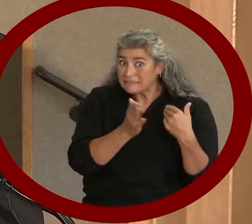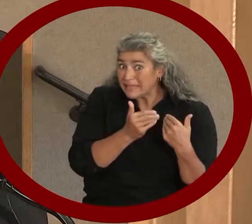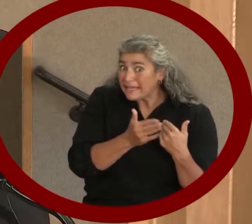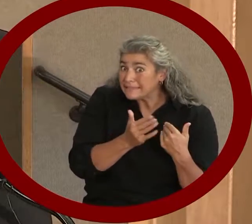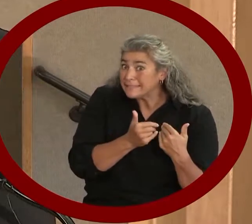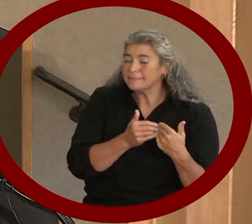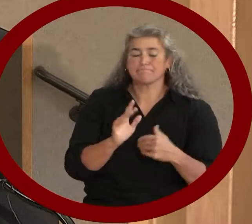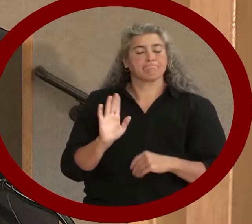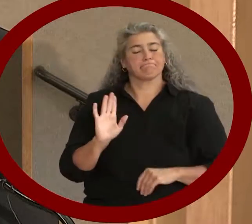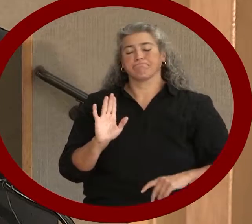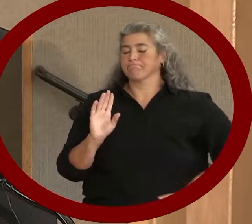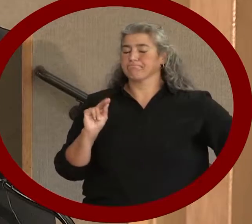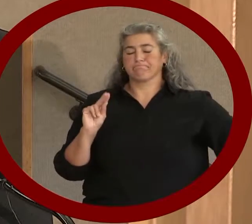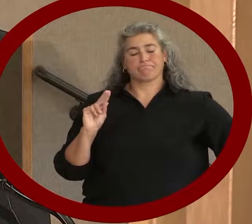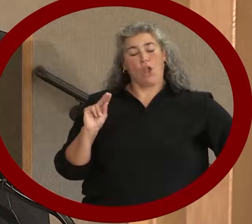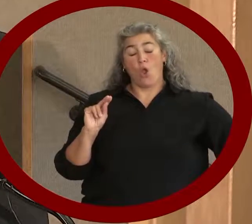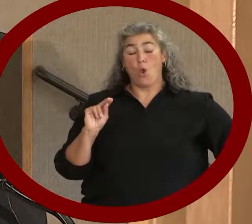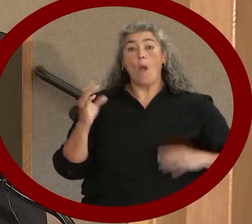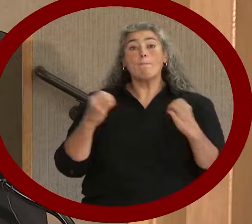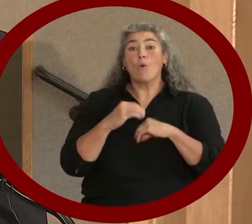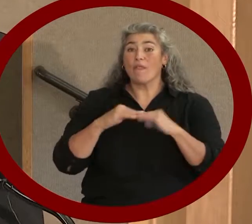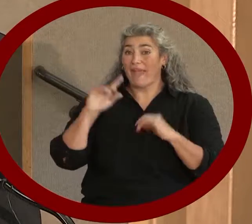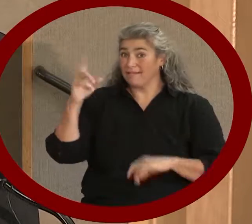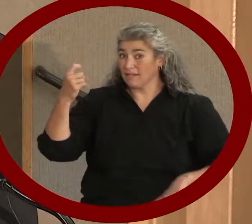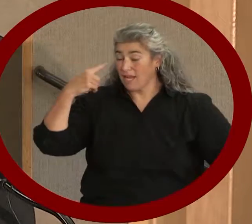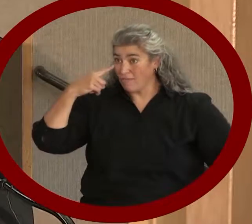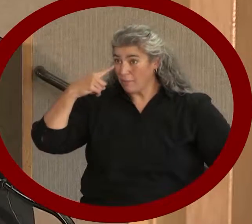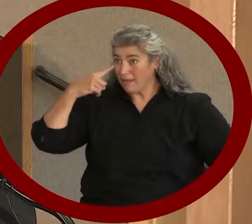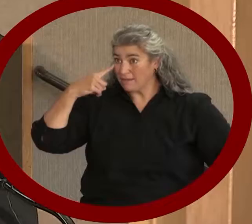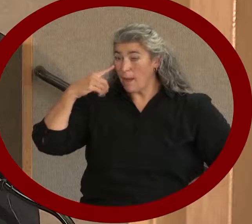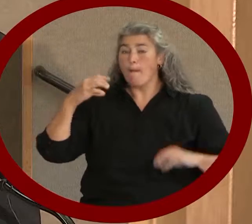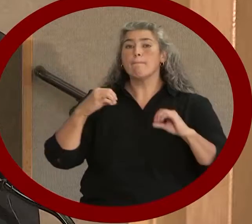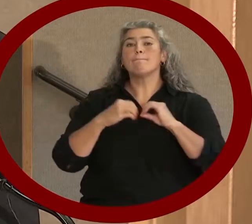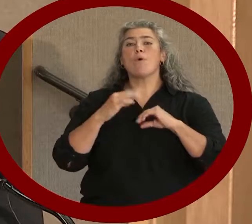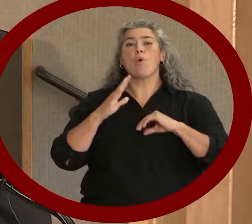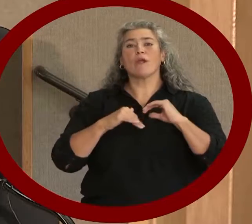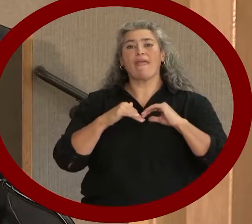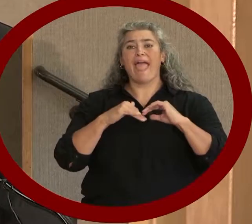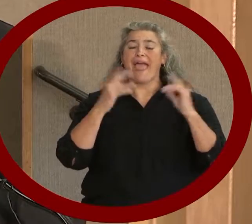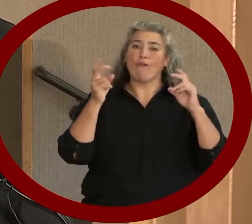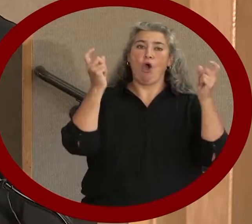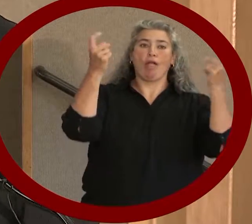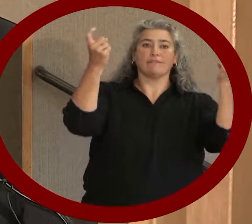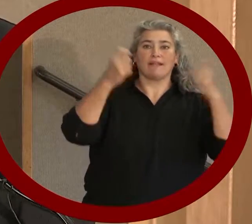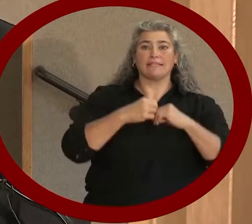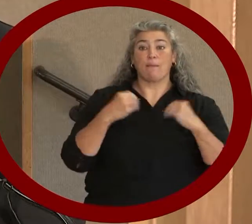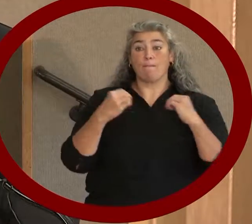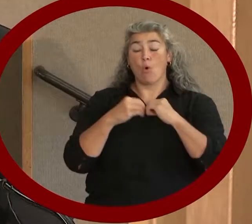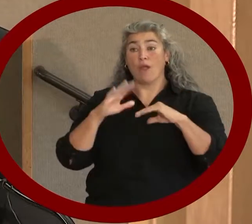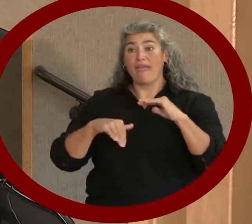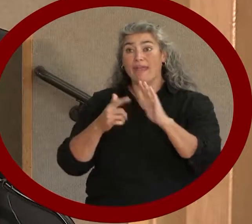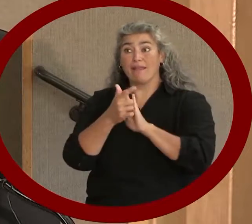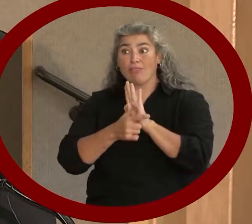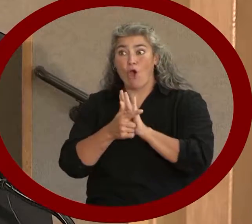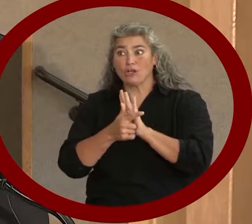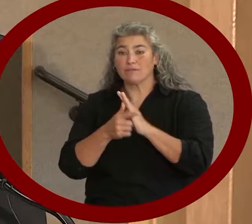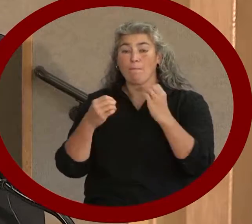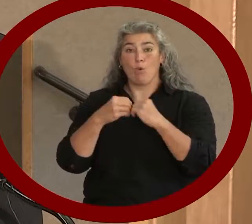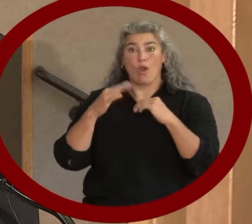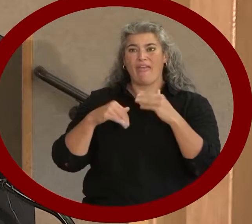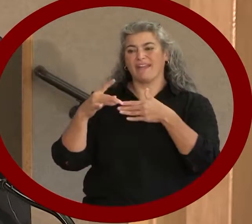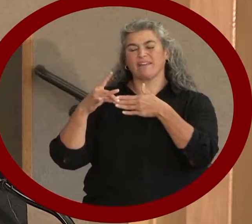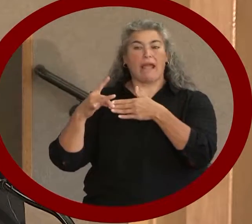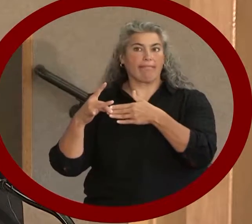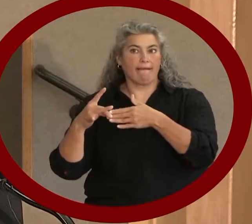takes more than government. It takes more than observances, and guidelines, and laws. It takes leadership,